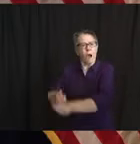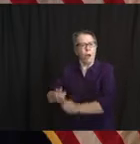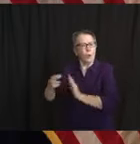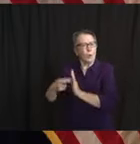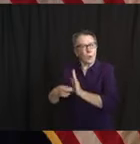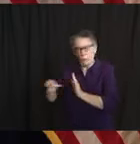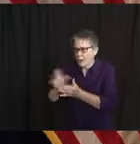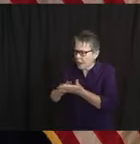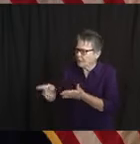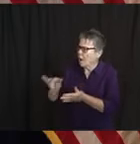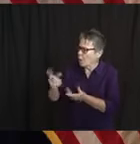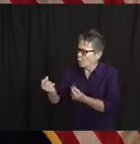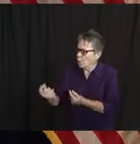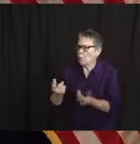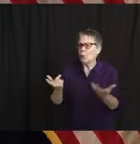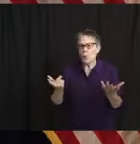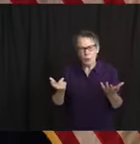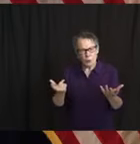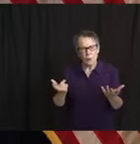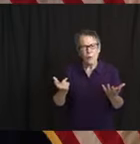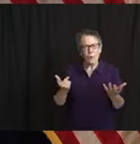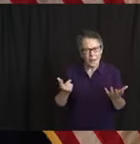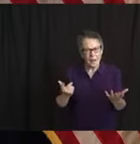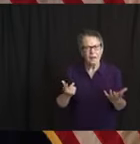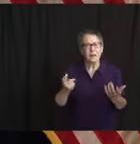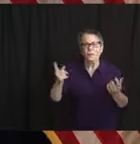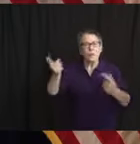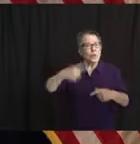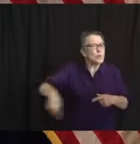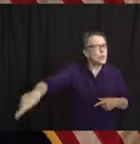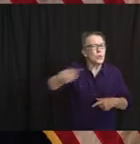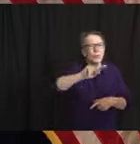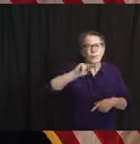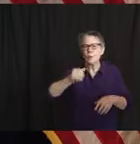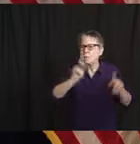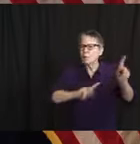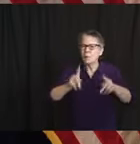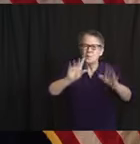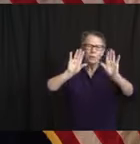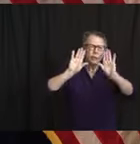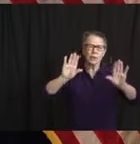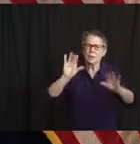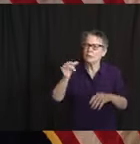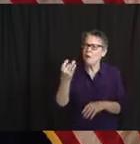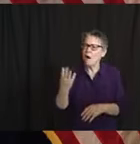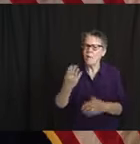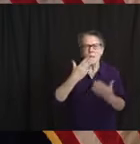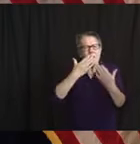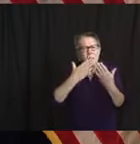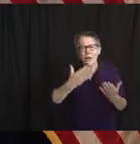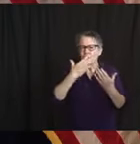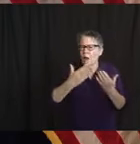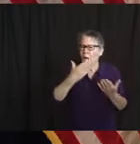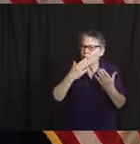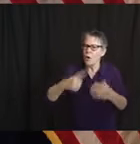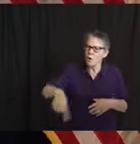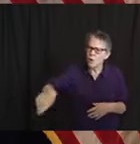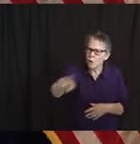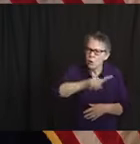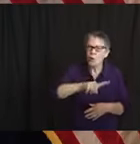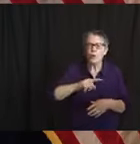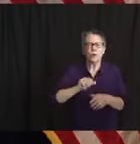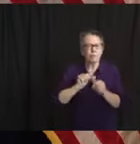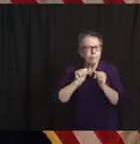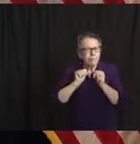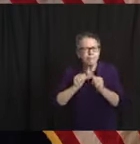doing the right thing has been extraordinary in the state. All I ask you other than to say thank you is to keep it up, particularly as we turn